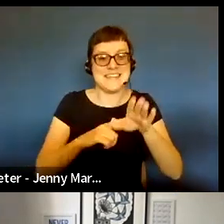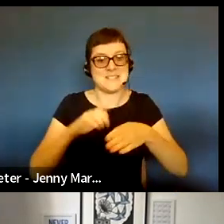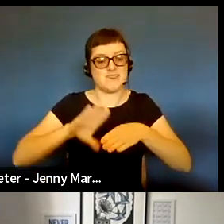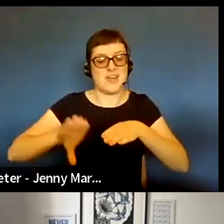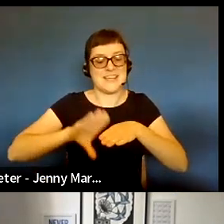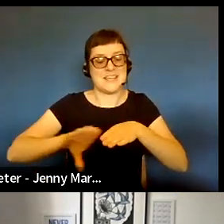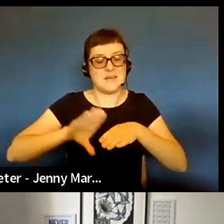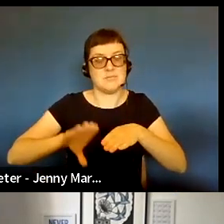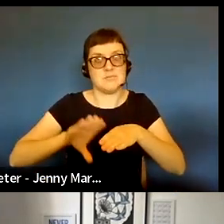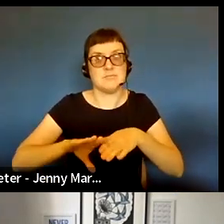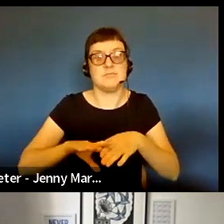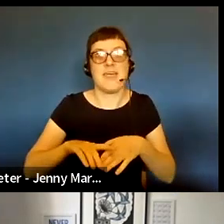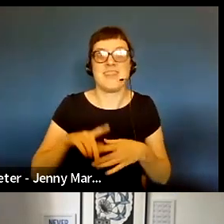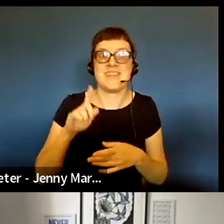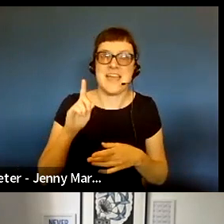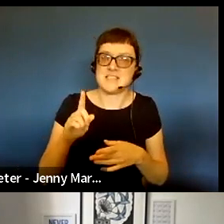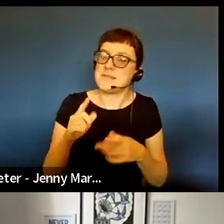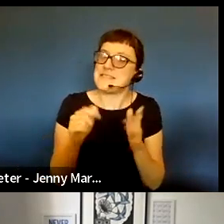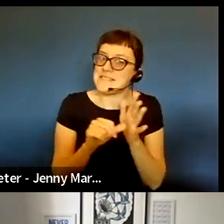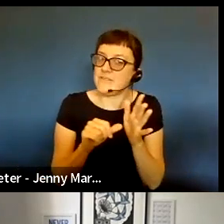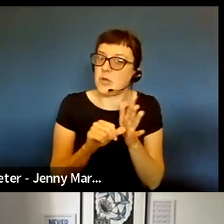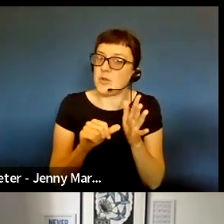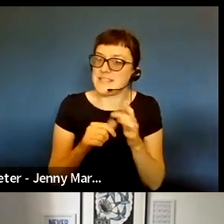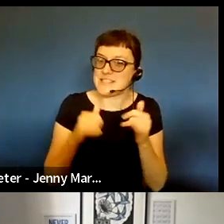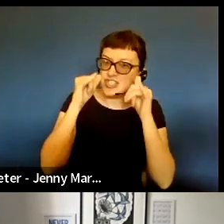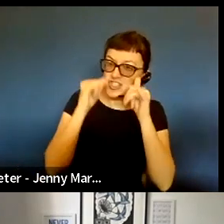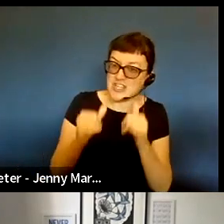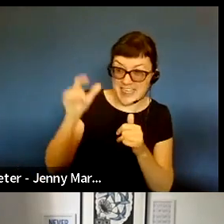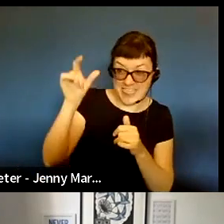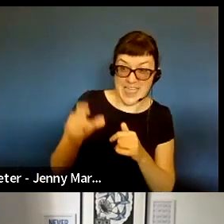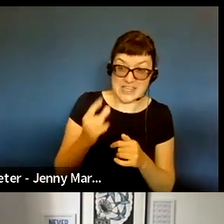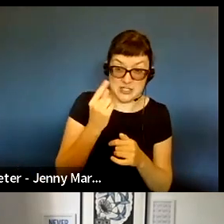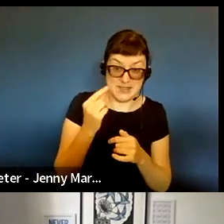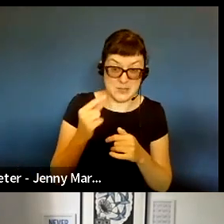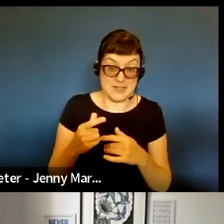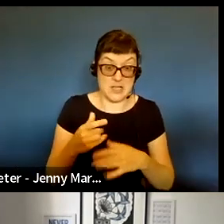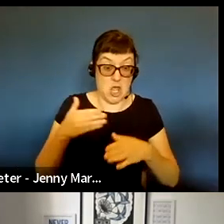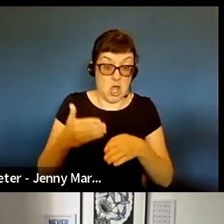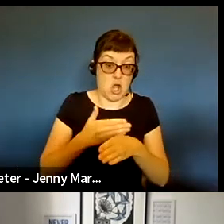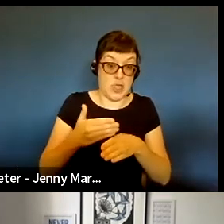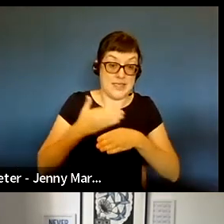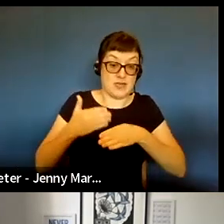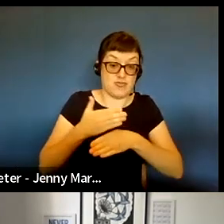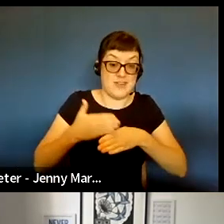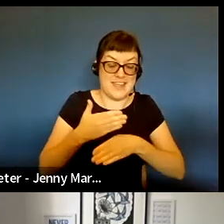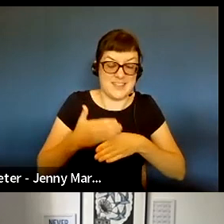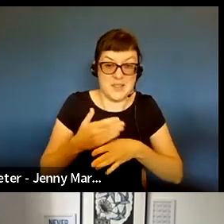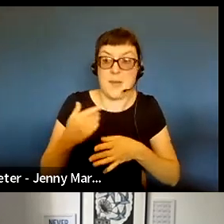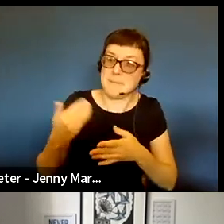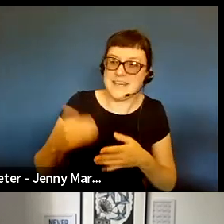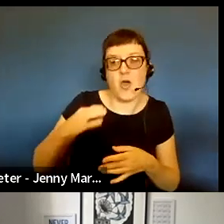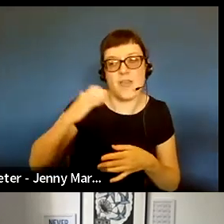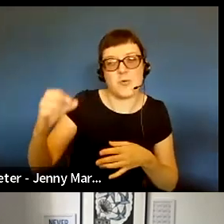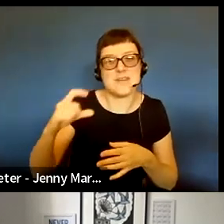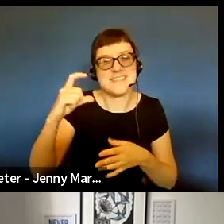was the most tricky bit, I think, to just check people's eligibility from that point of view, particularly because we'd ask for CVs and